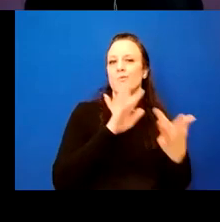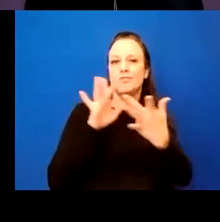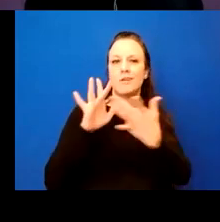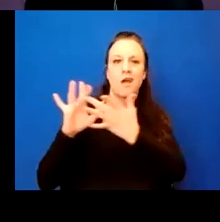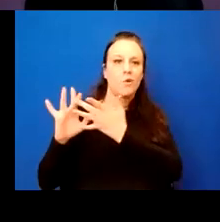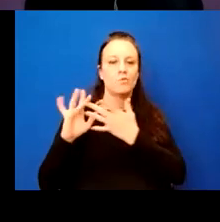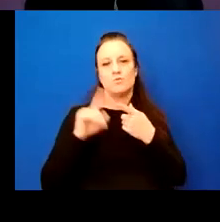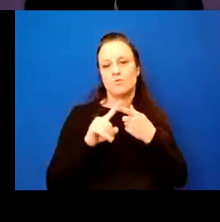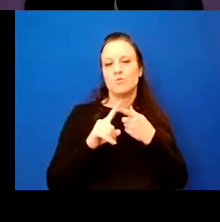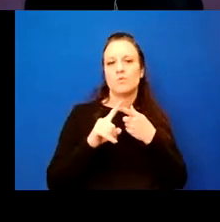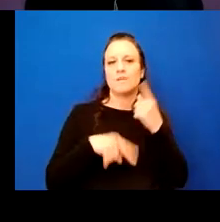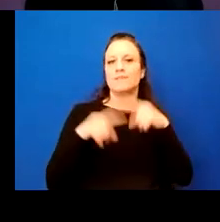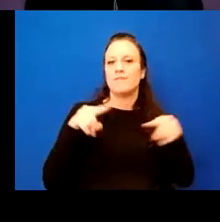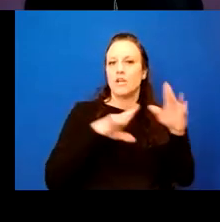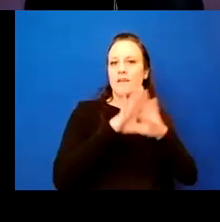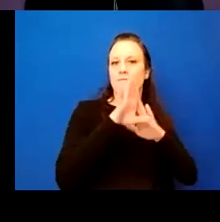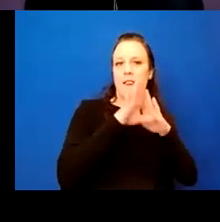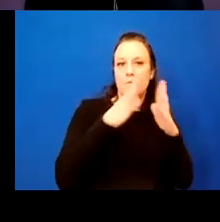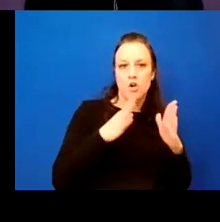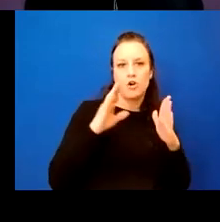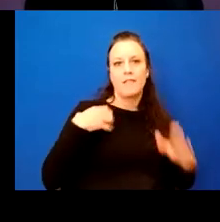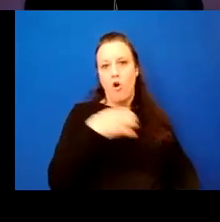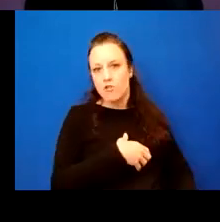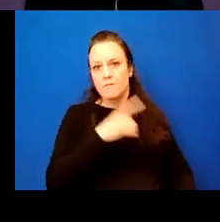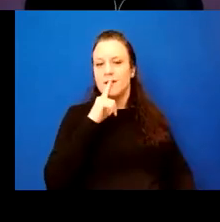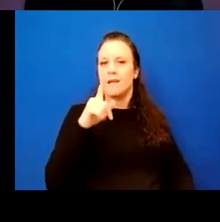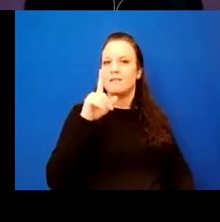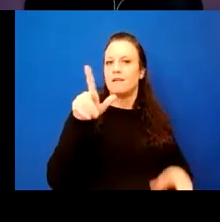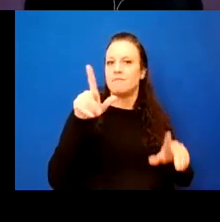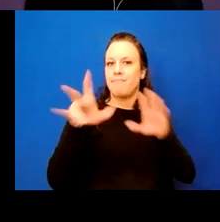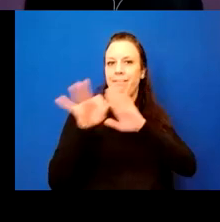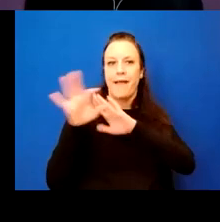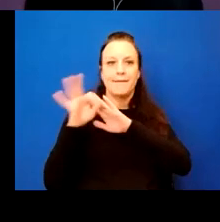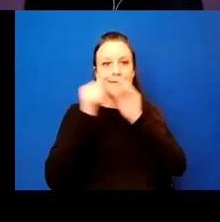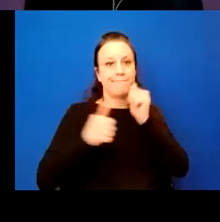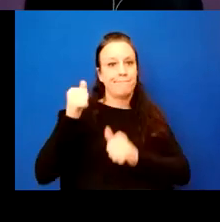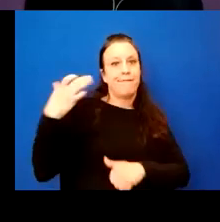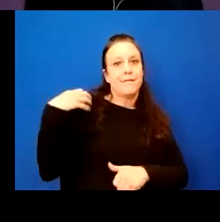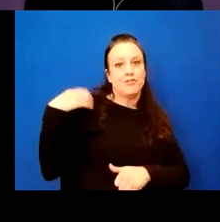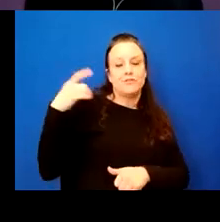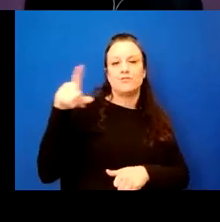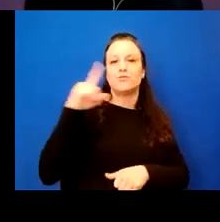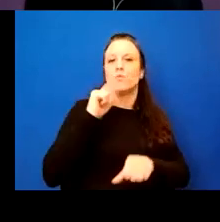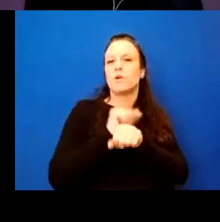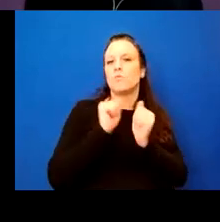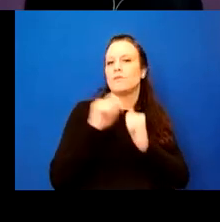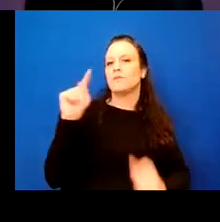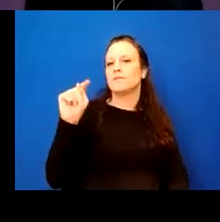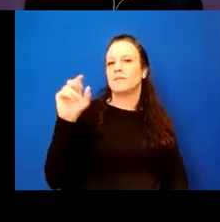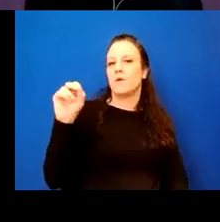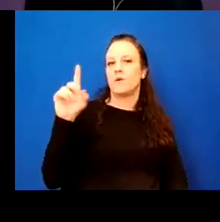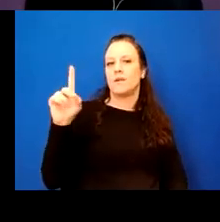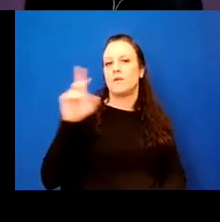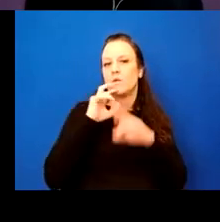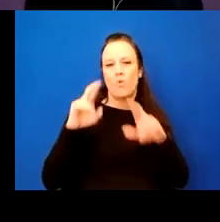um, different developers and the aldermen and the elected officials to, uh, work with the TOD report, which is